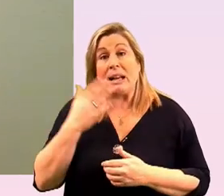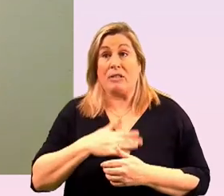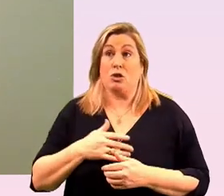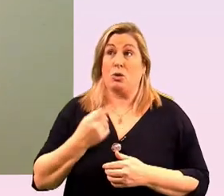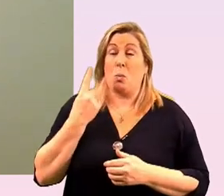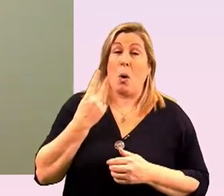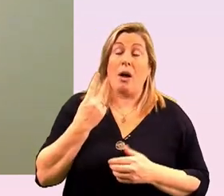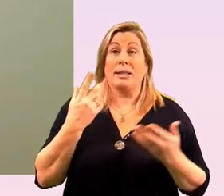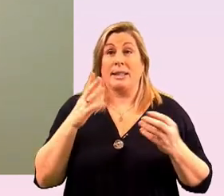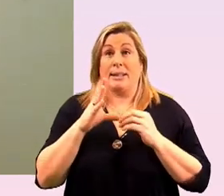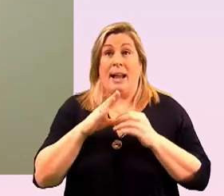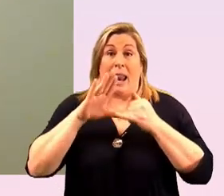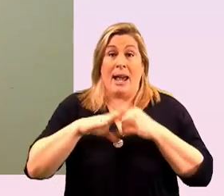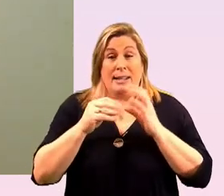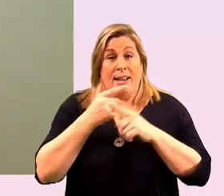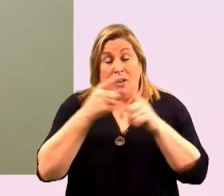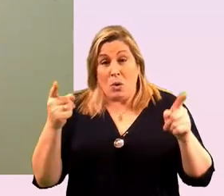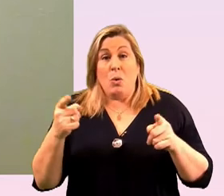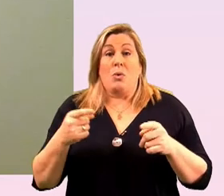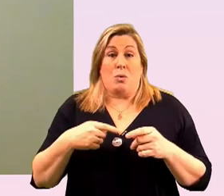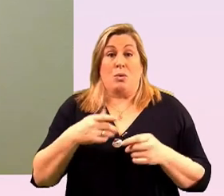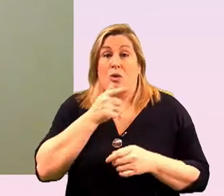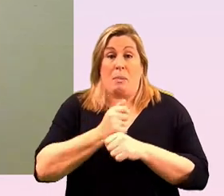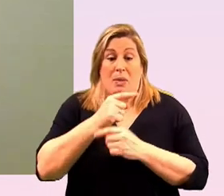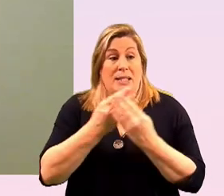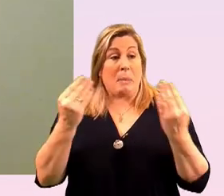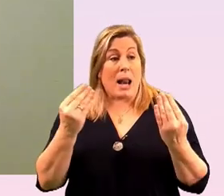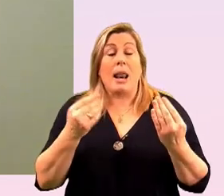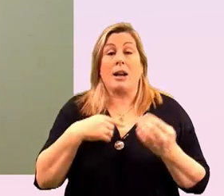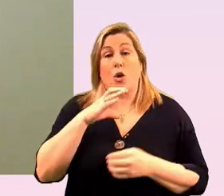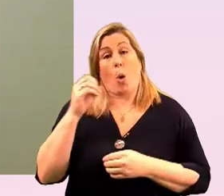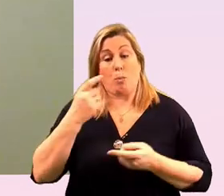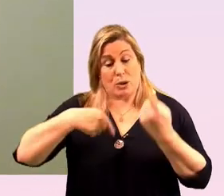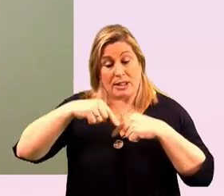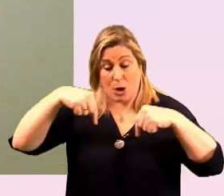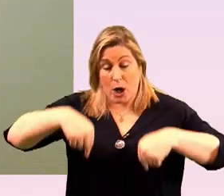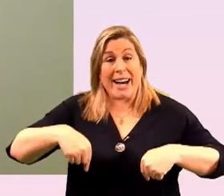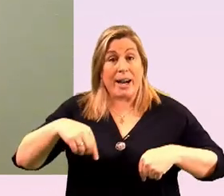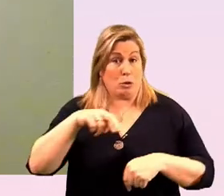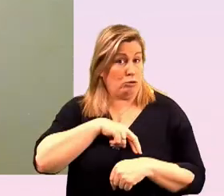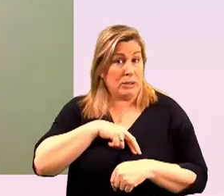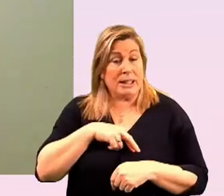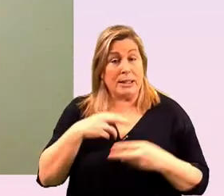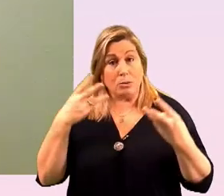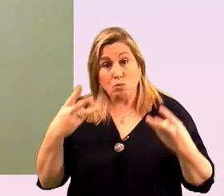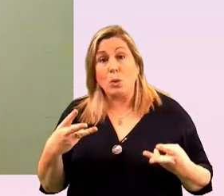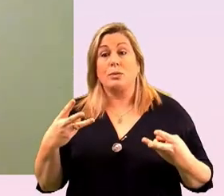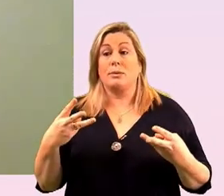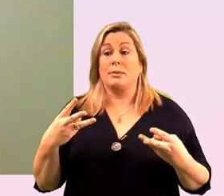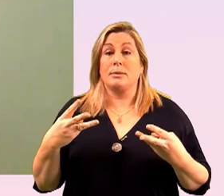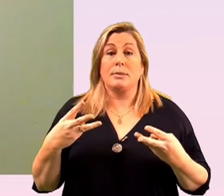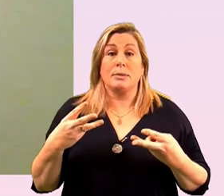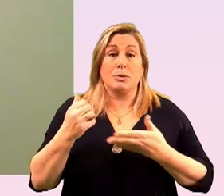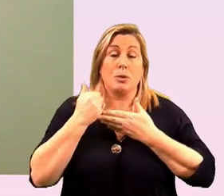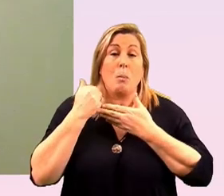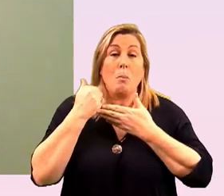takeaway for for this panel discussion i would say that corporates are here they're they're really looking to um to